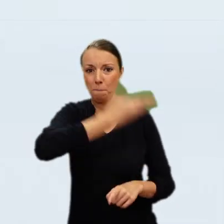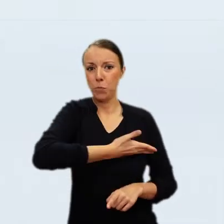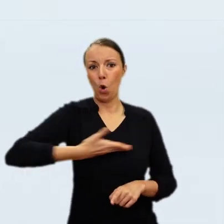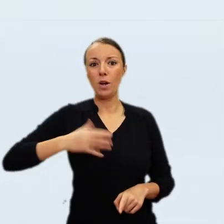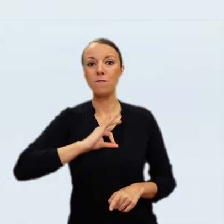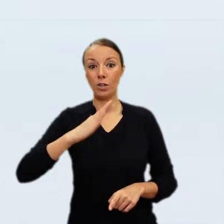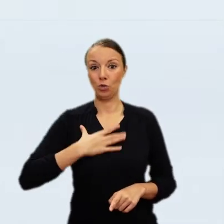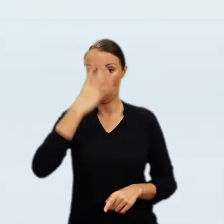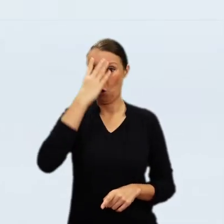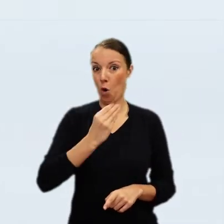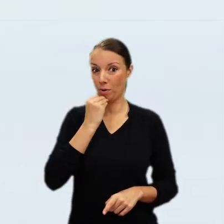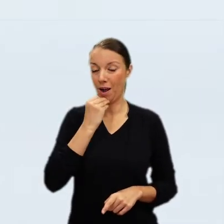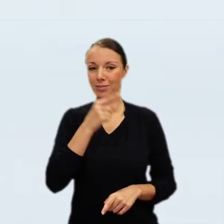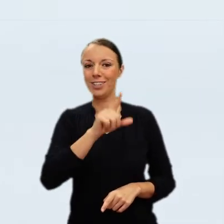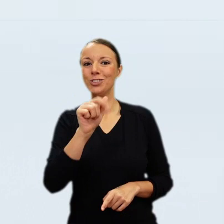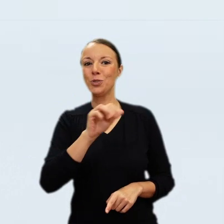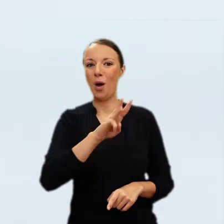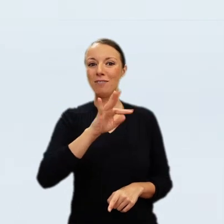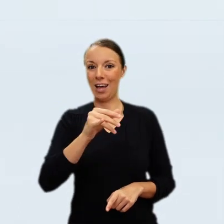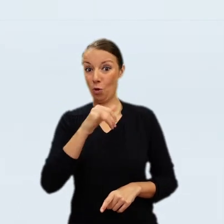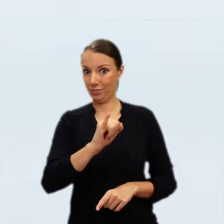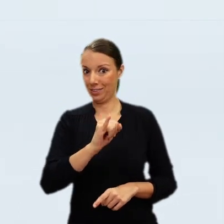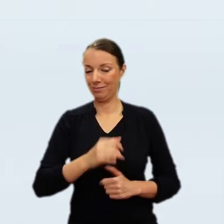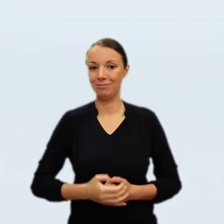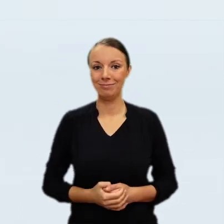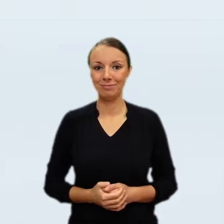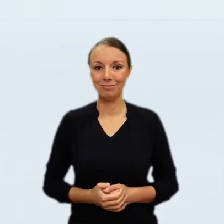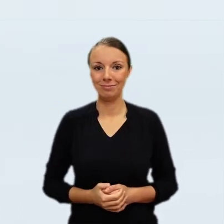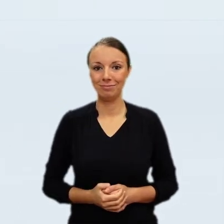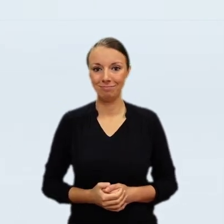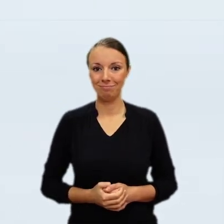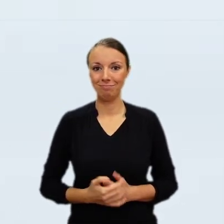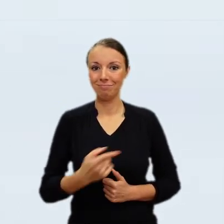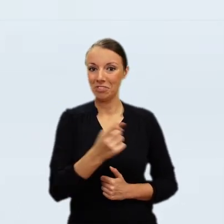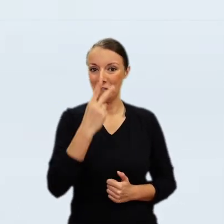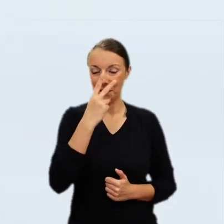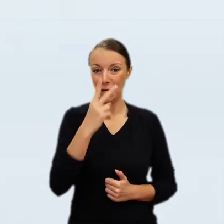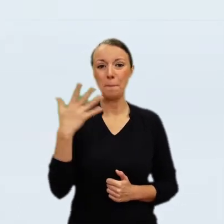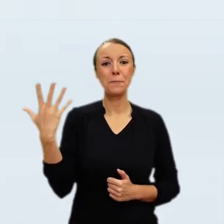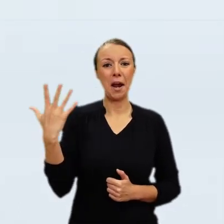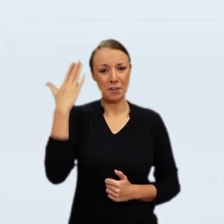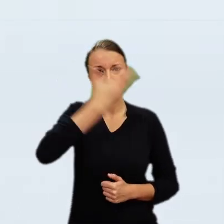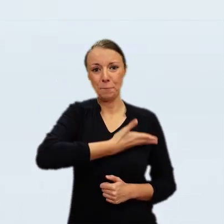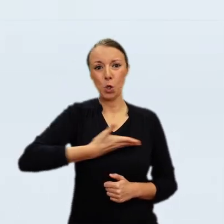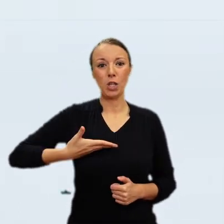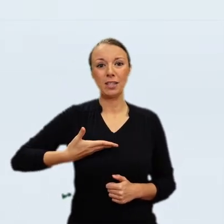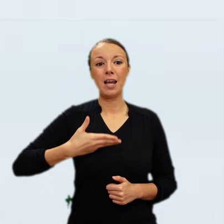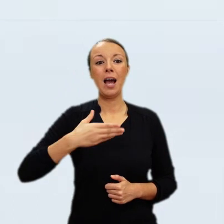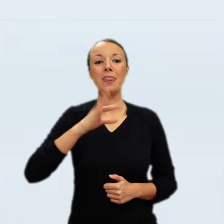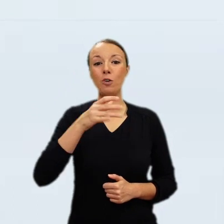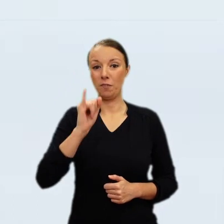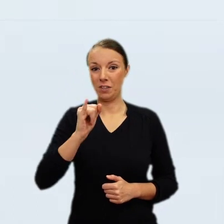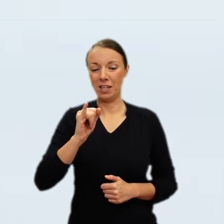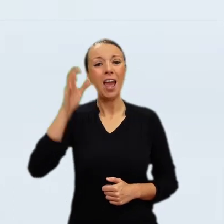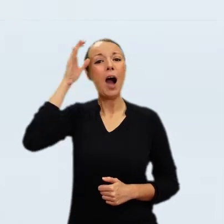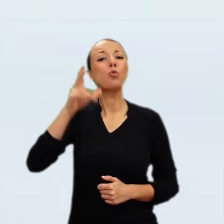That's why I have to go and get it, and I must see it before buying. It is tiresome and rather hateful work, but I couldn't refuse to